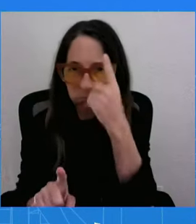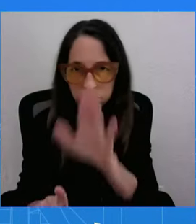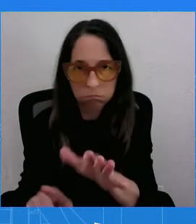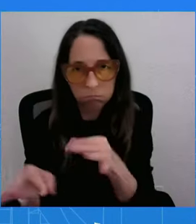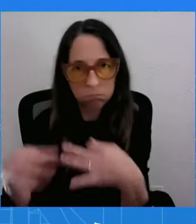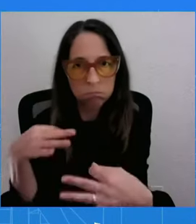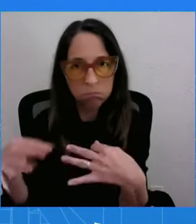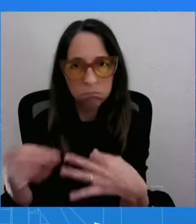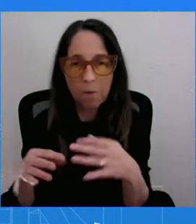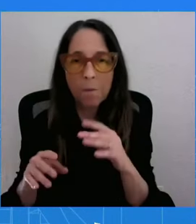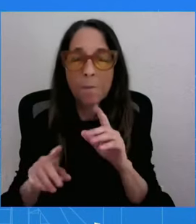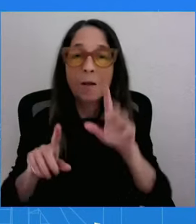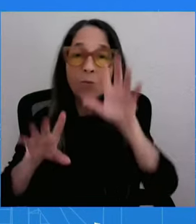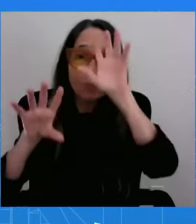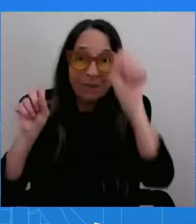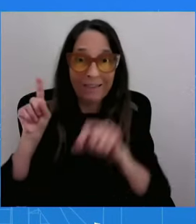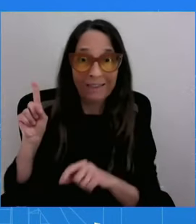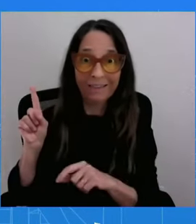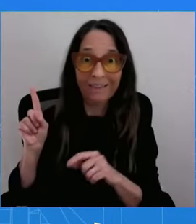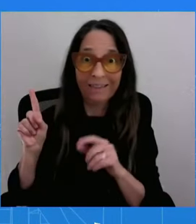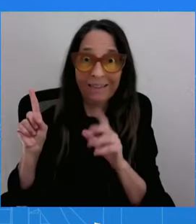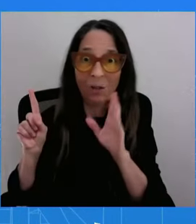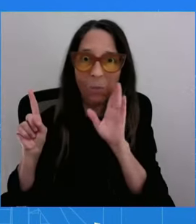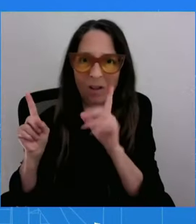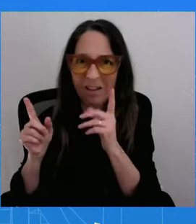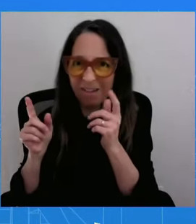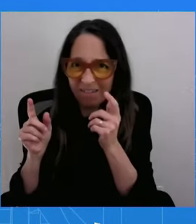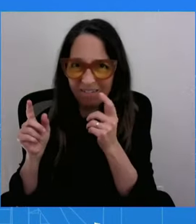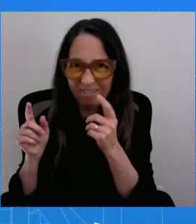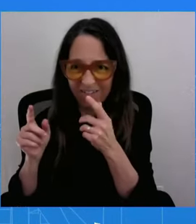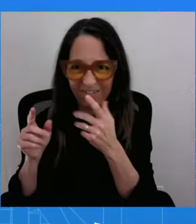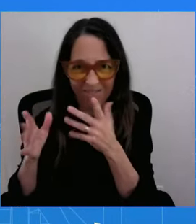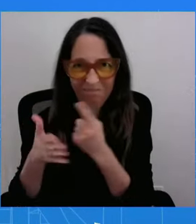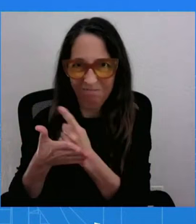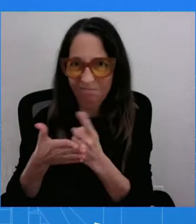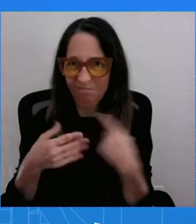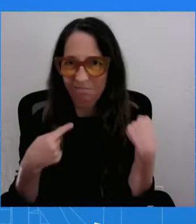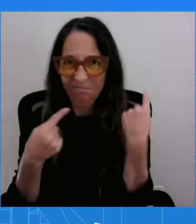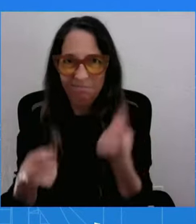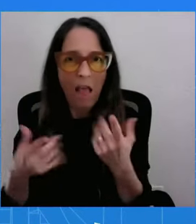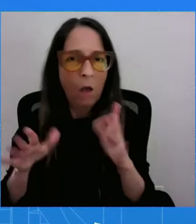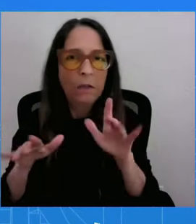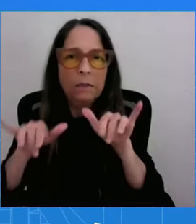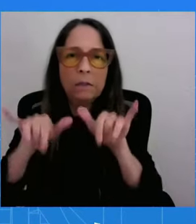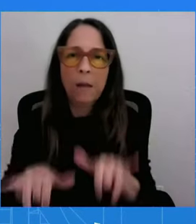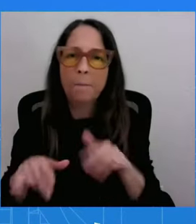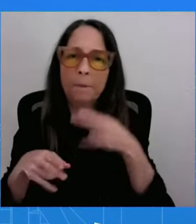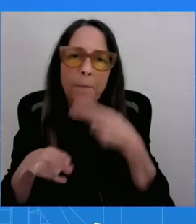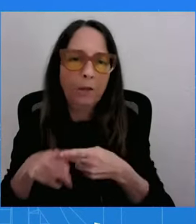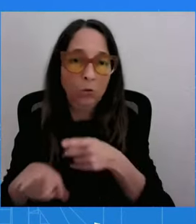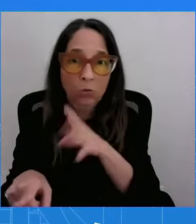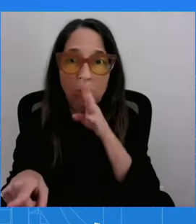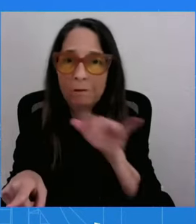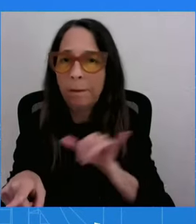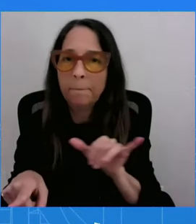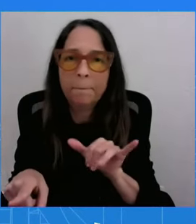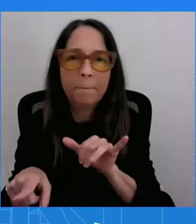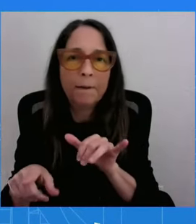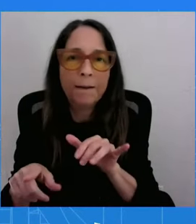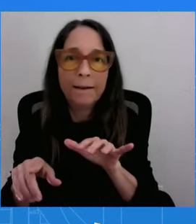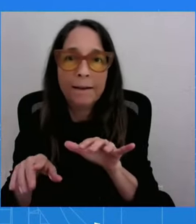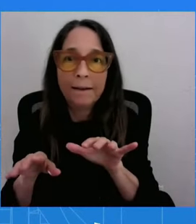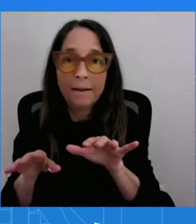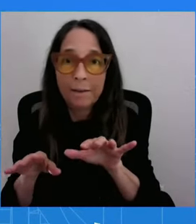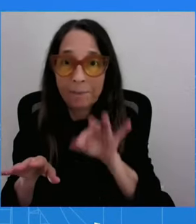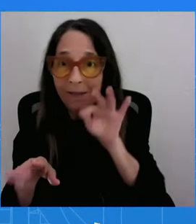Or at least you've heard me say this echoing what the President has said is that picking the Vice President was the best decision that he's ever made.